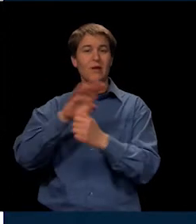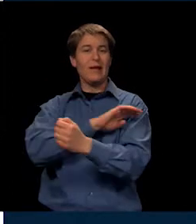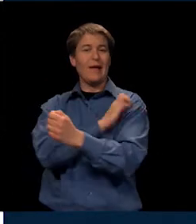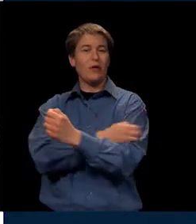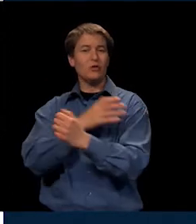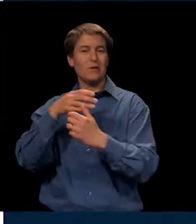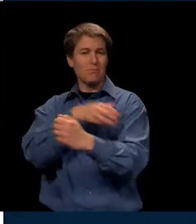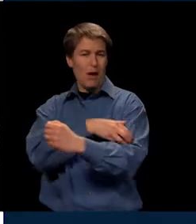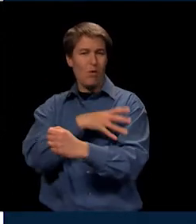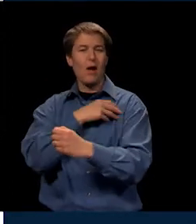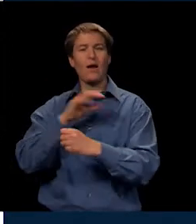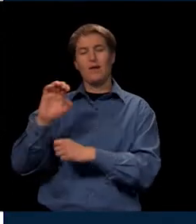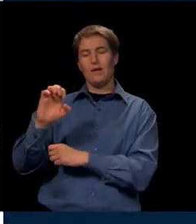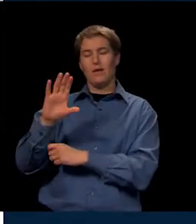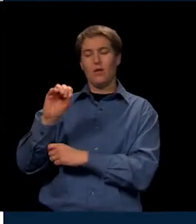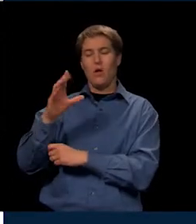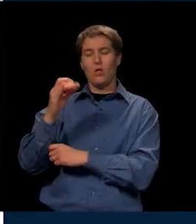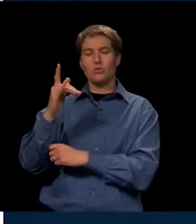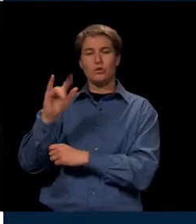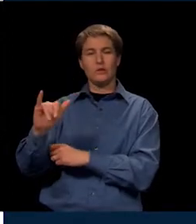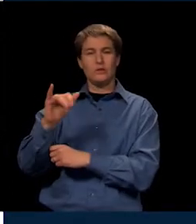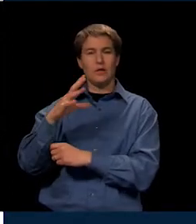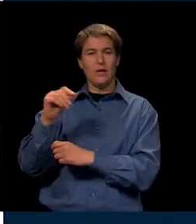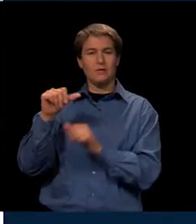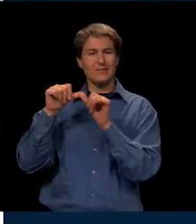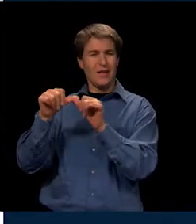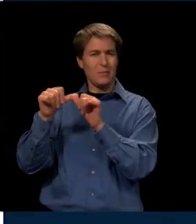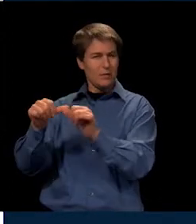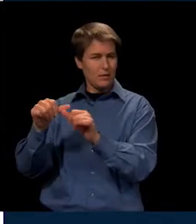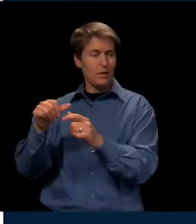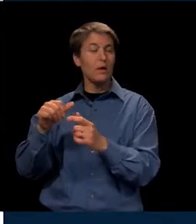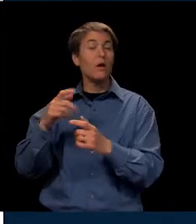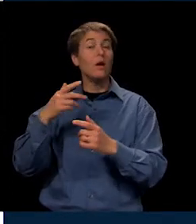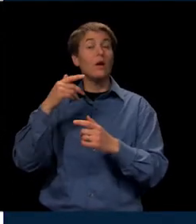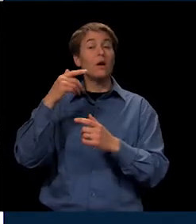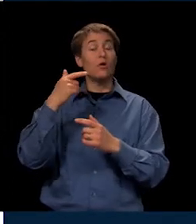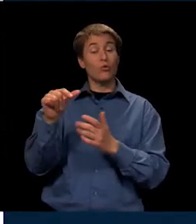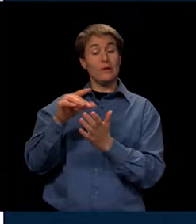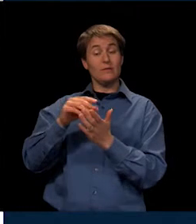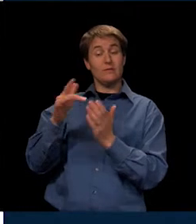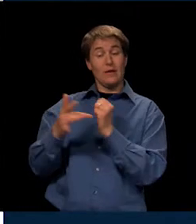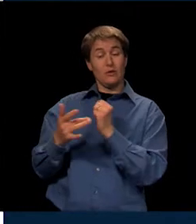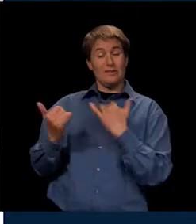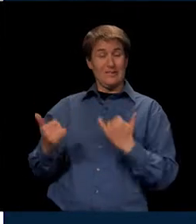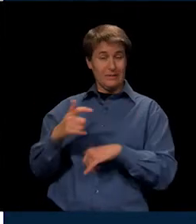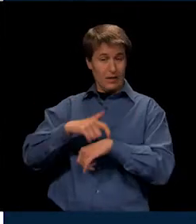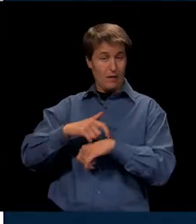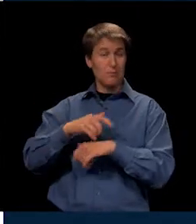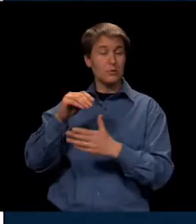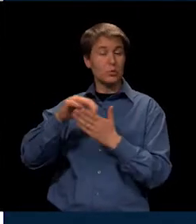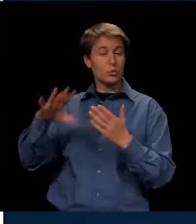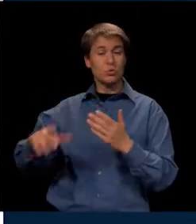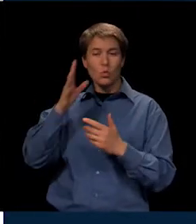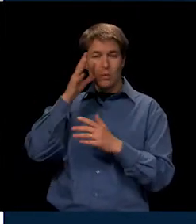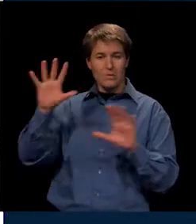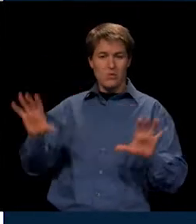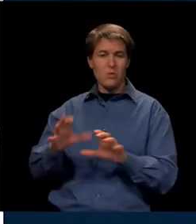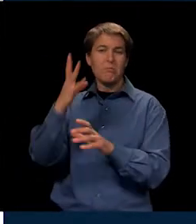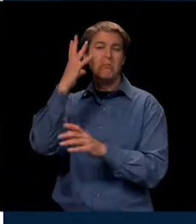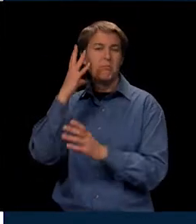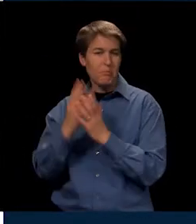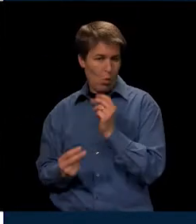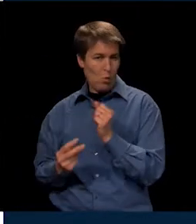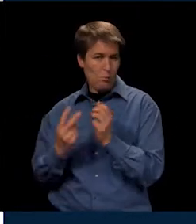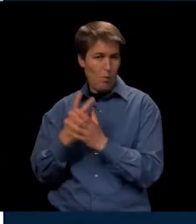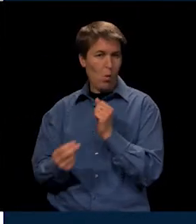were our two areas there. However, students in the green technology, at least at this time, will be doing both of these areas.